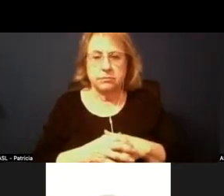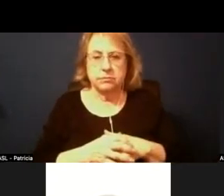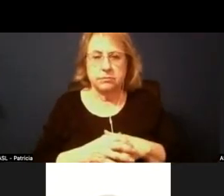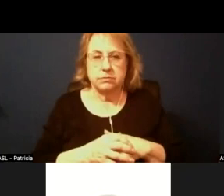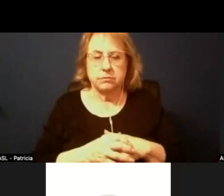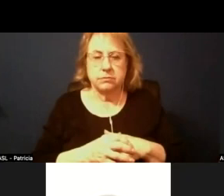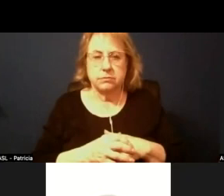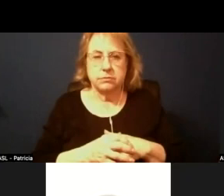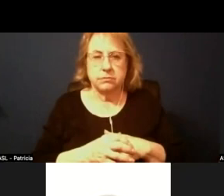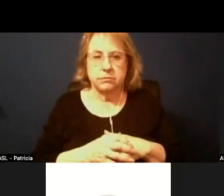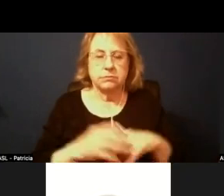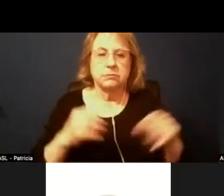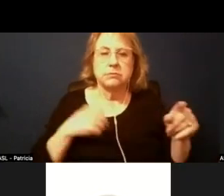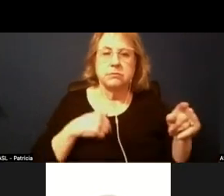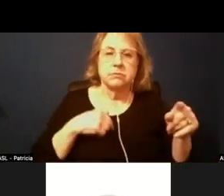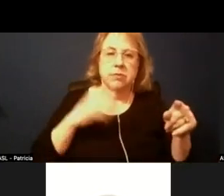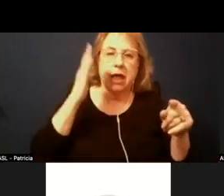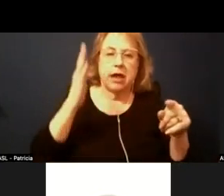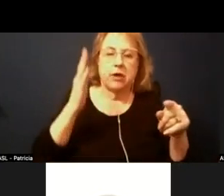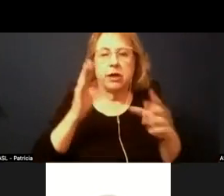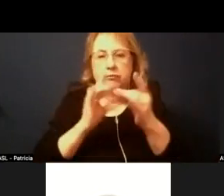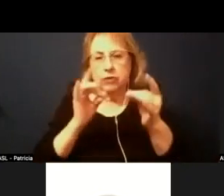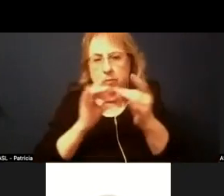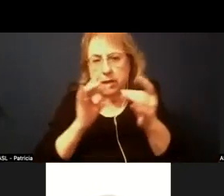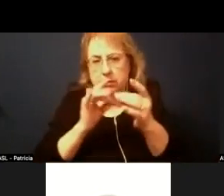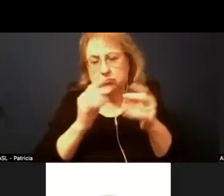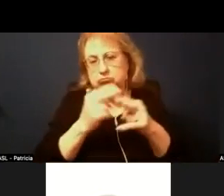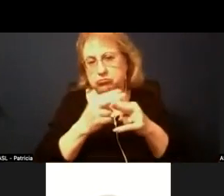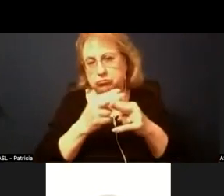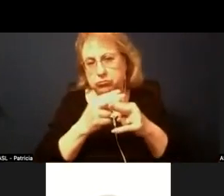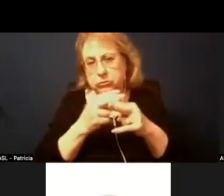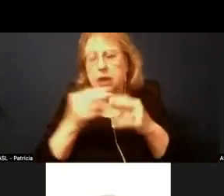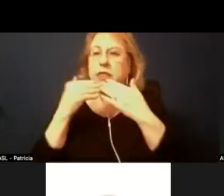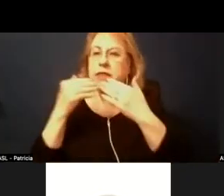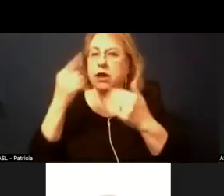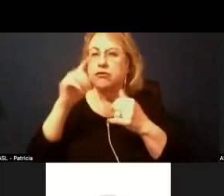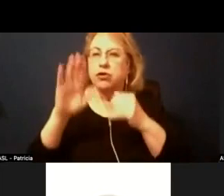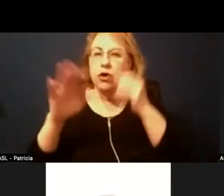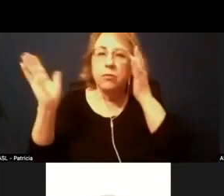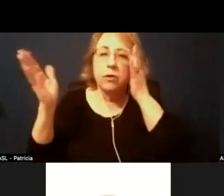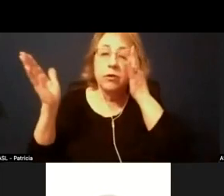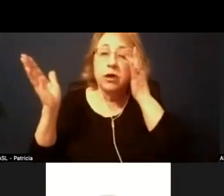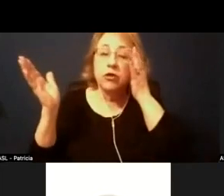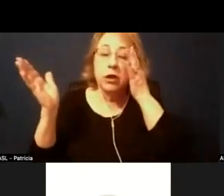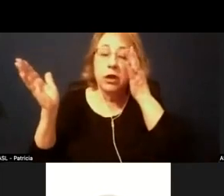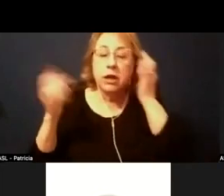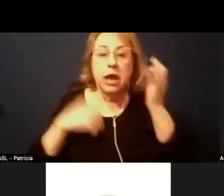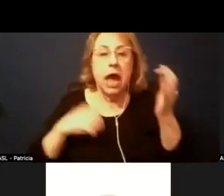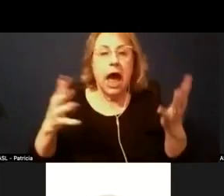uh i'll just make a brief comment um um thank you patrick for your presentation uh i just want to